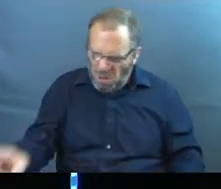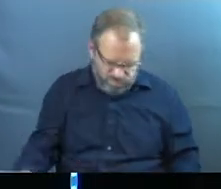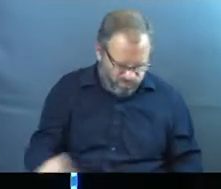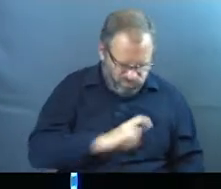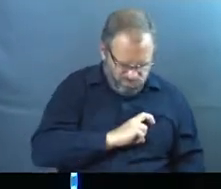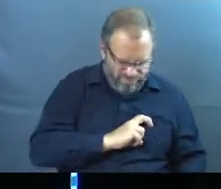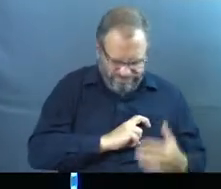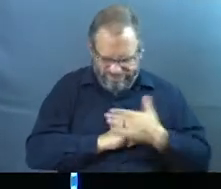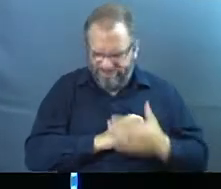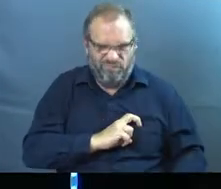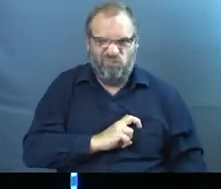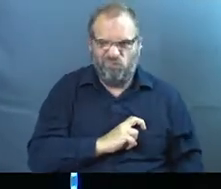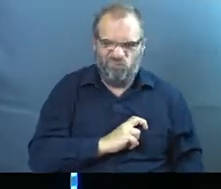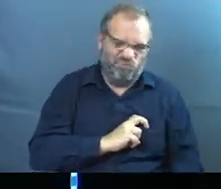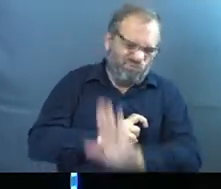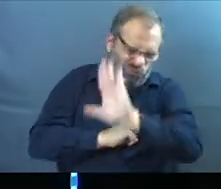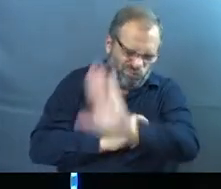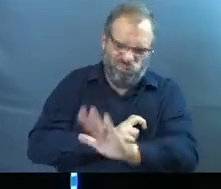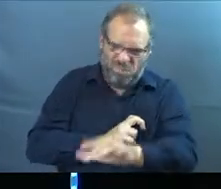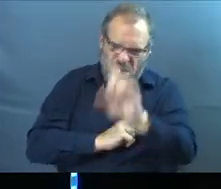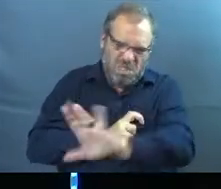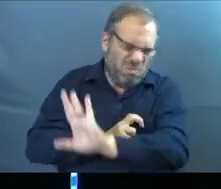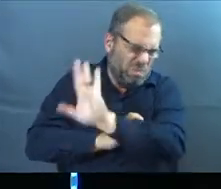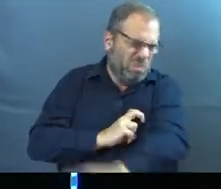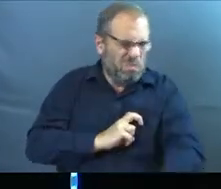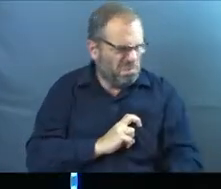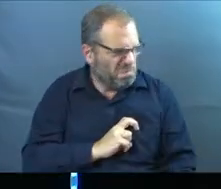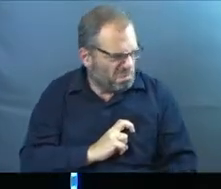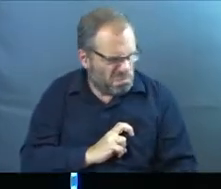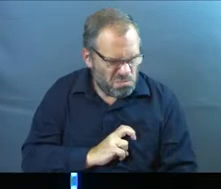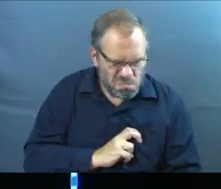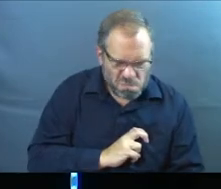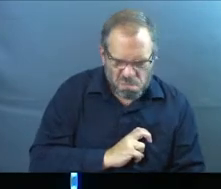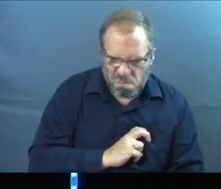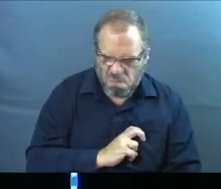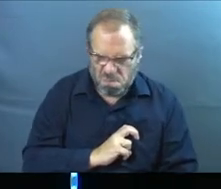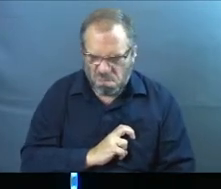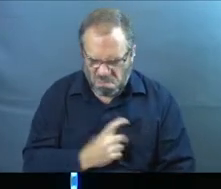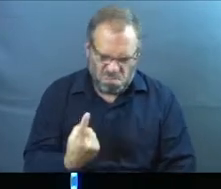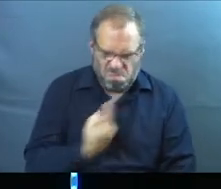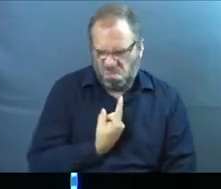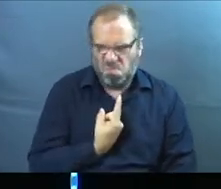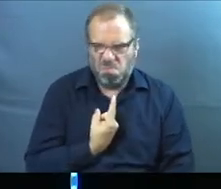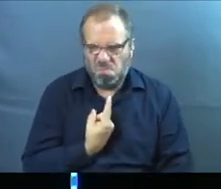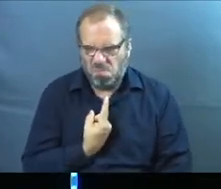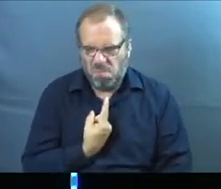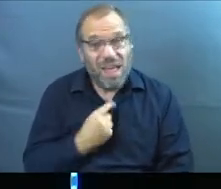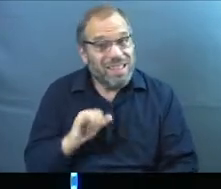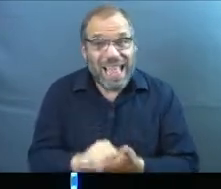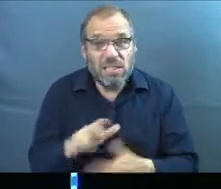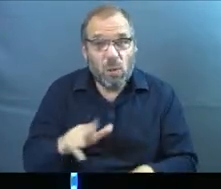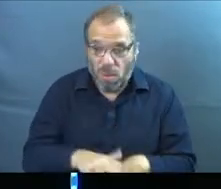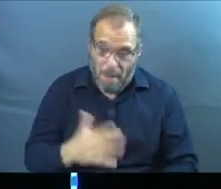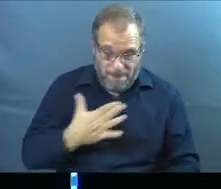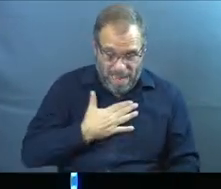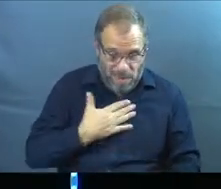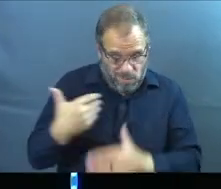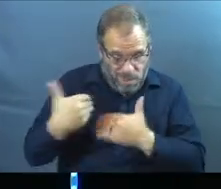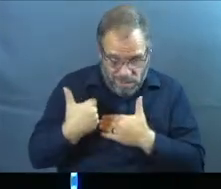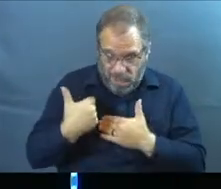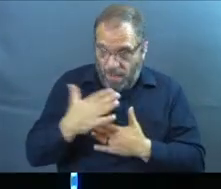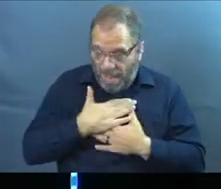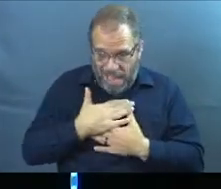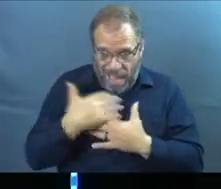now I've gotten to this place in my mind where I'm like, hey, this whole life and me getting through it, it's alone. That's how it's supposed to be done. It's my responsibility.